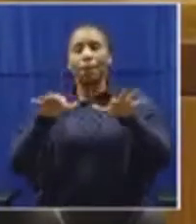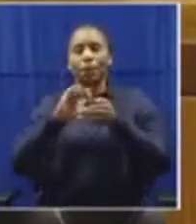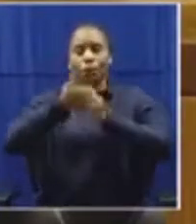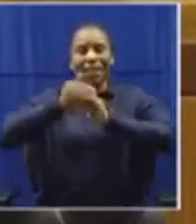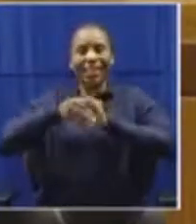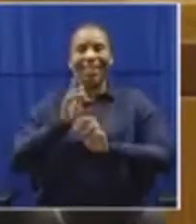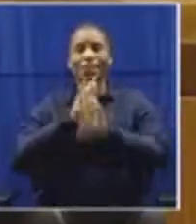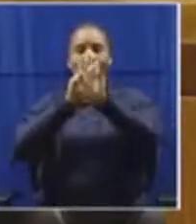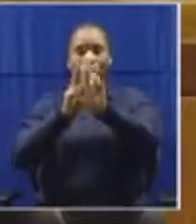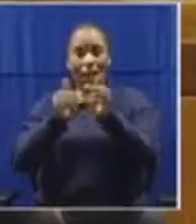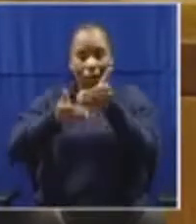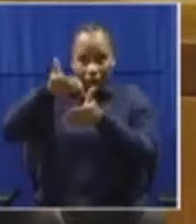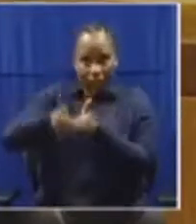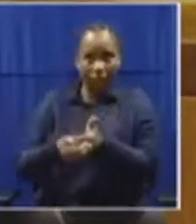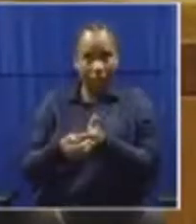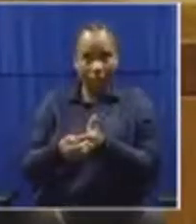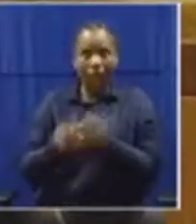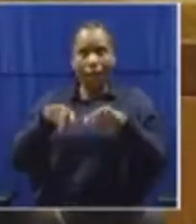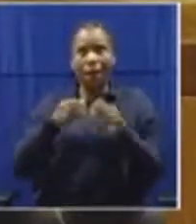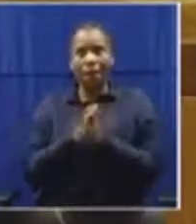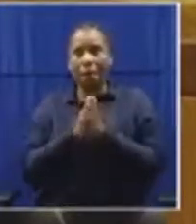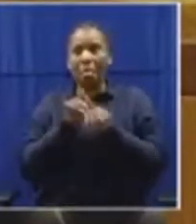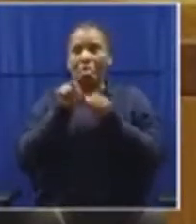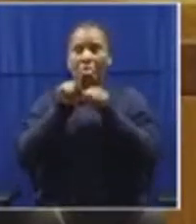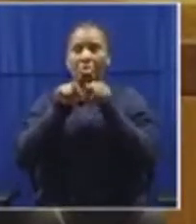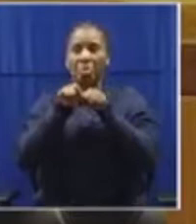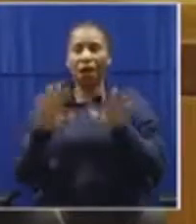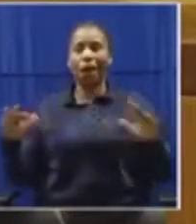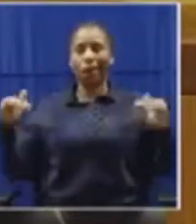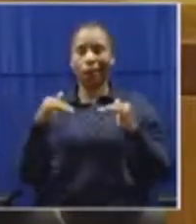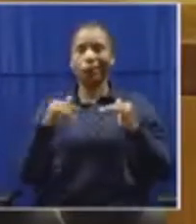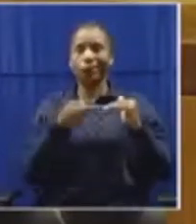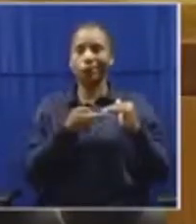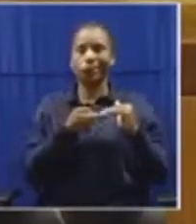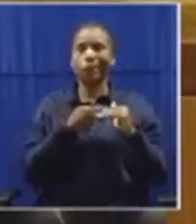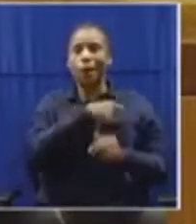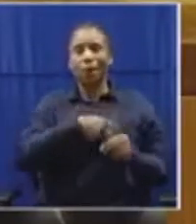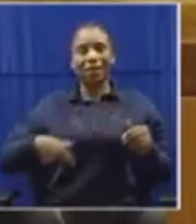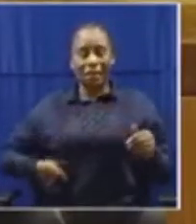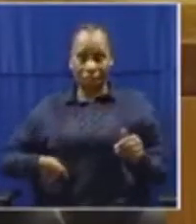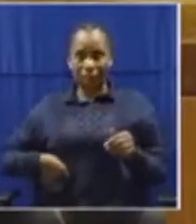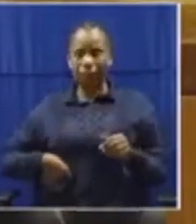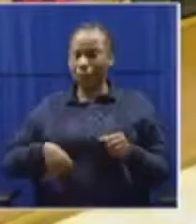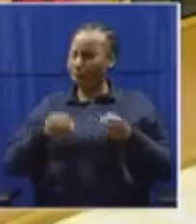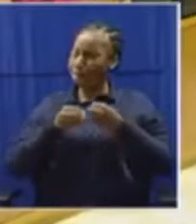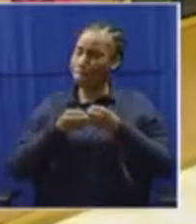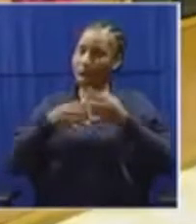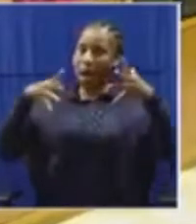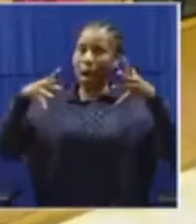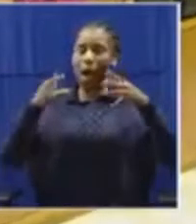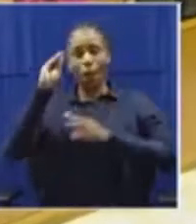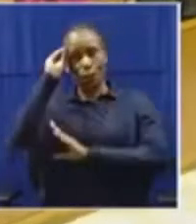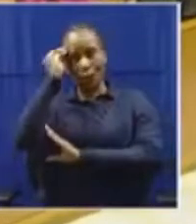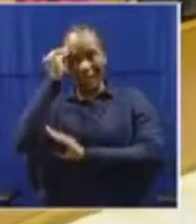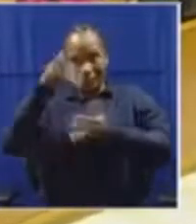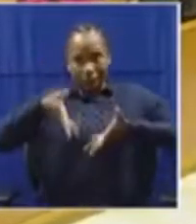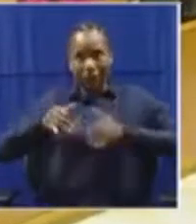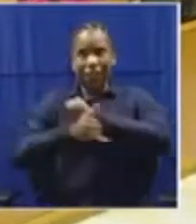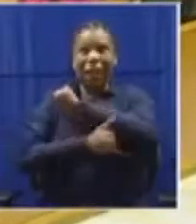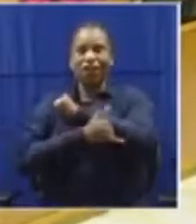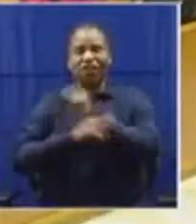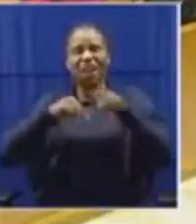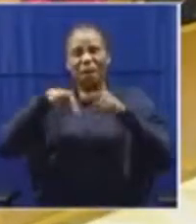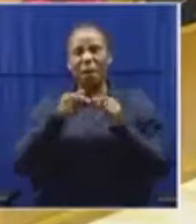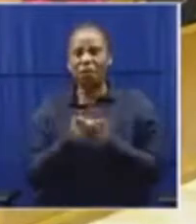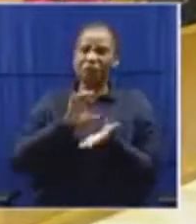into allegations against the President, there has been much interest in the country about the funding and